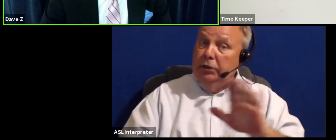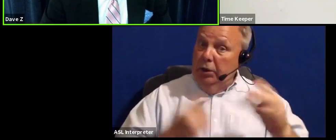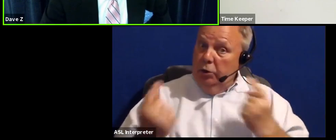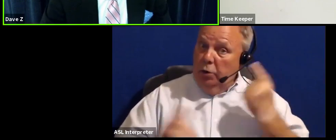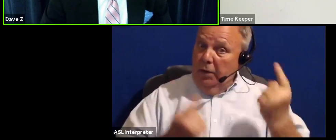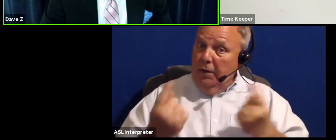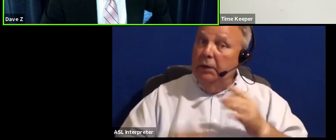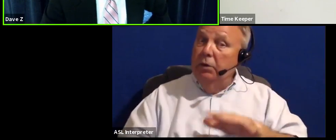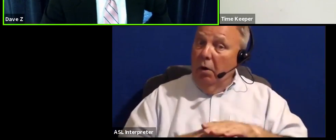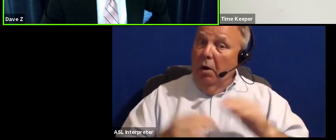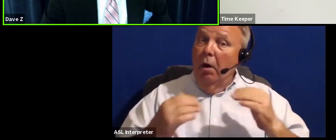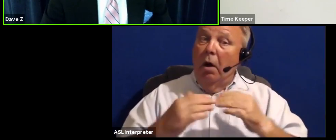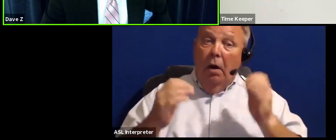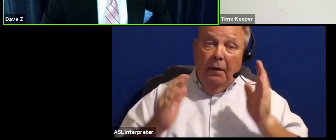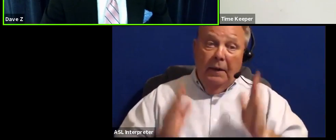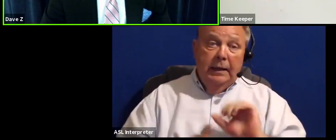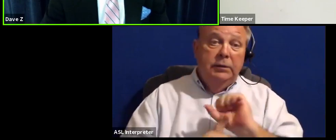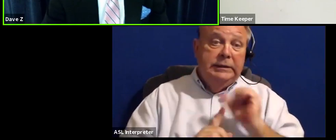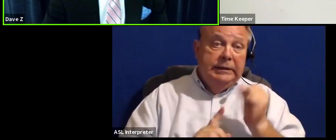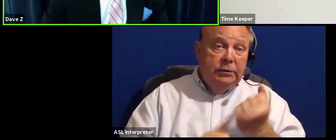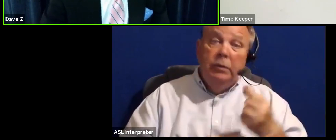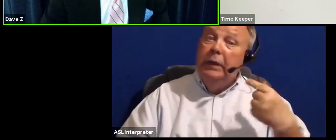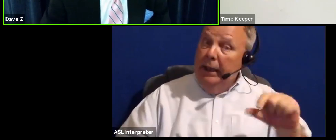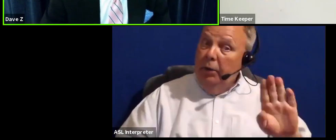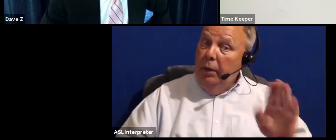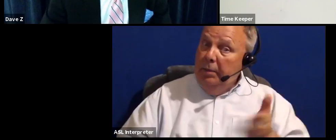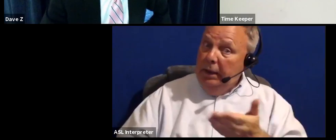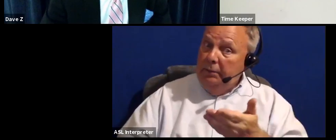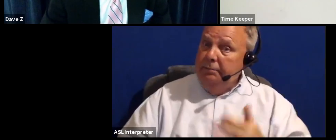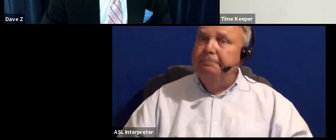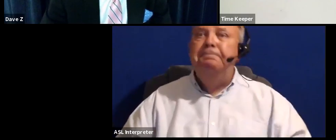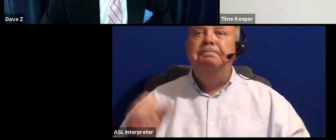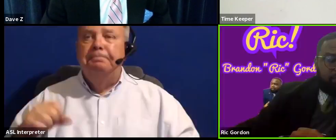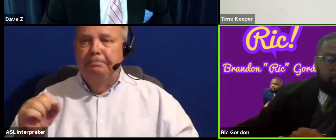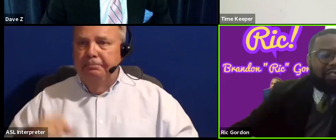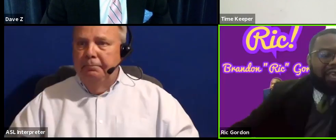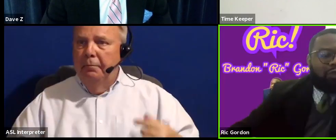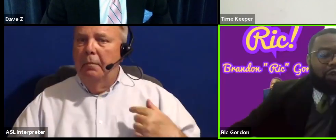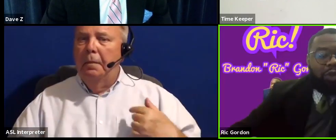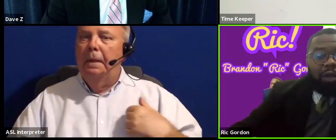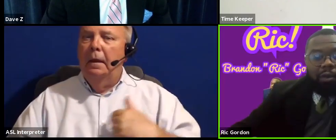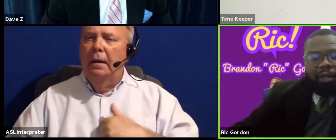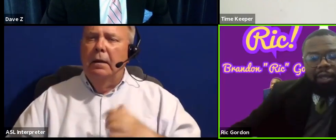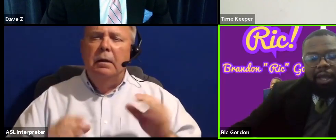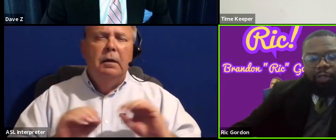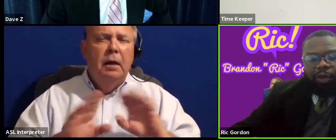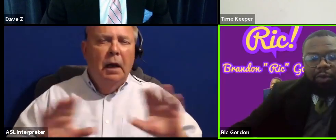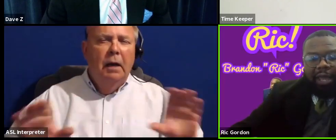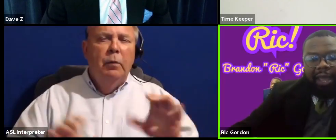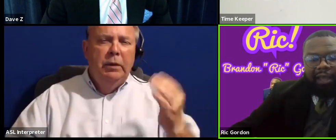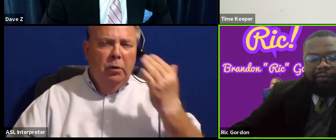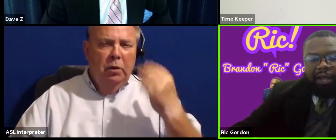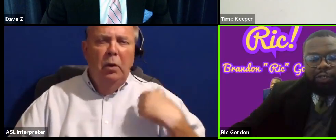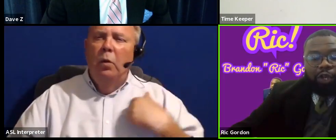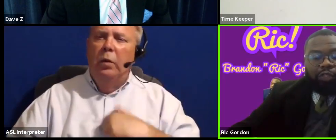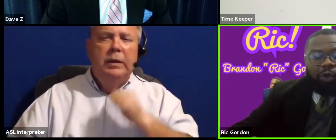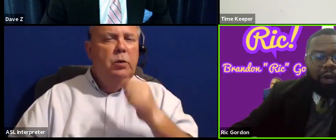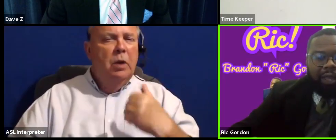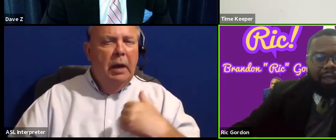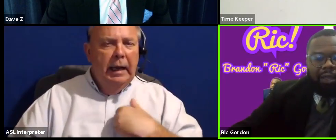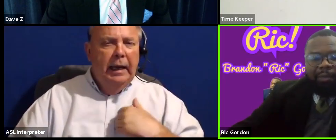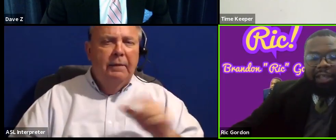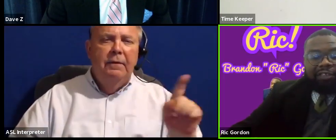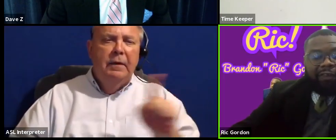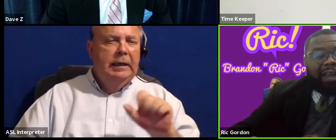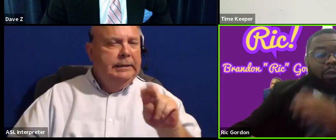on the housing situation here in Greenbelt? Yes. Well, there's been many things said. Obviously, as we do know, we do not have zoning